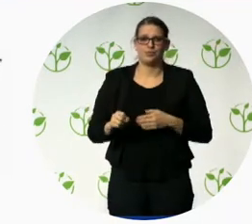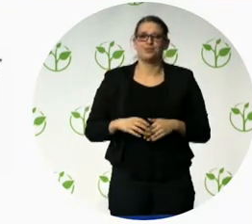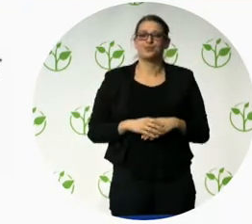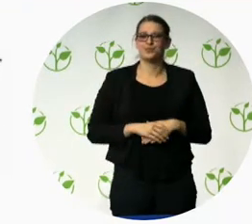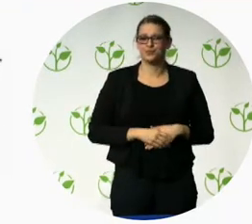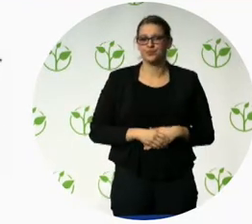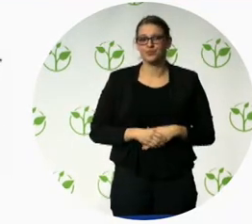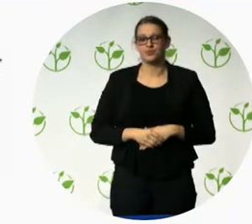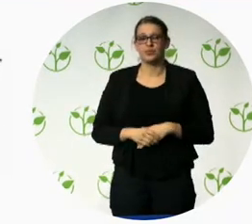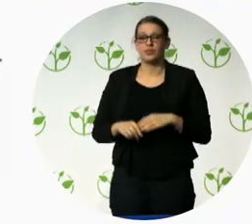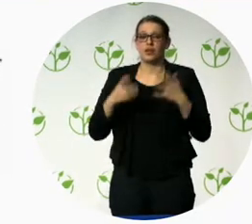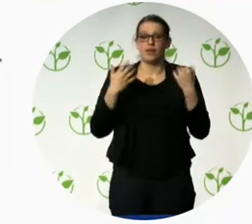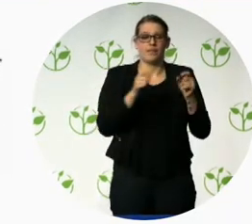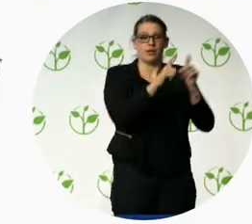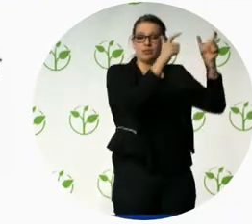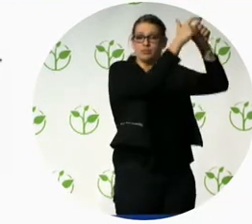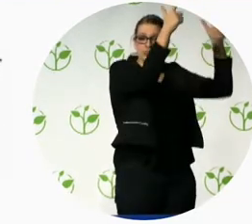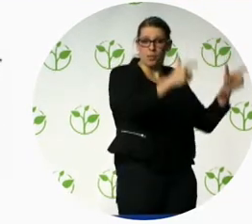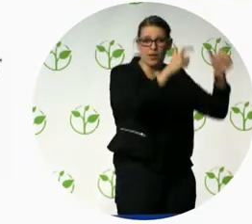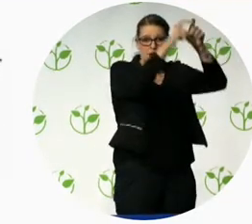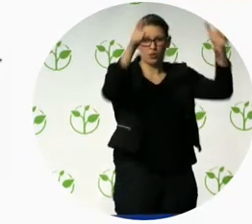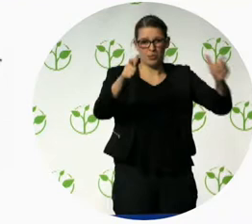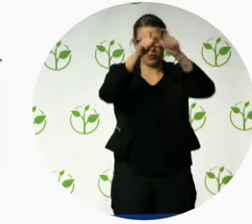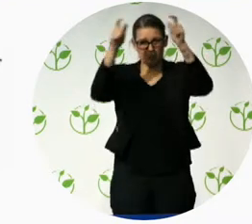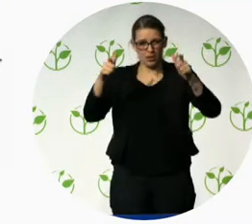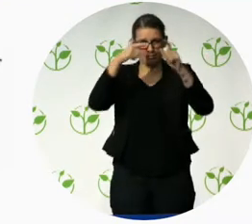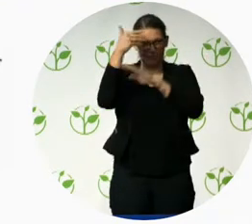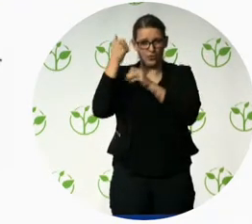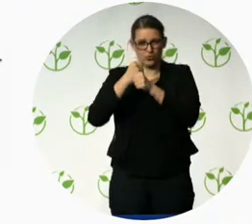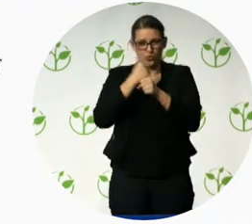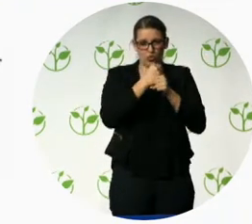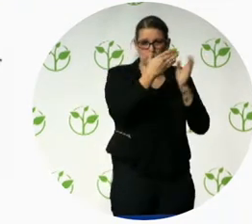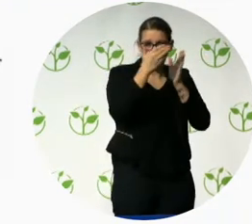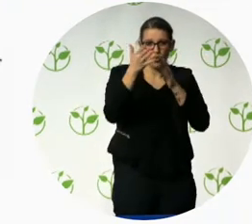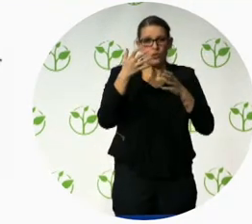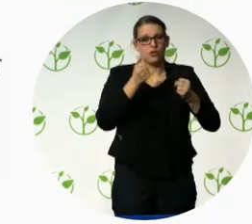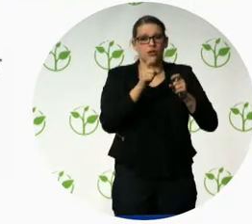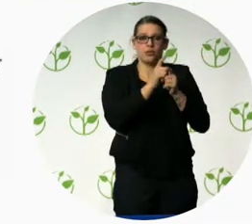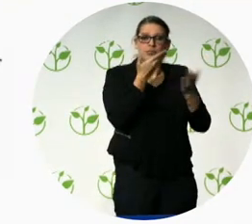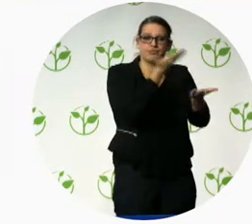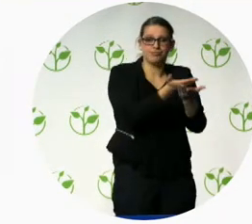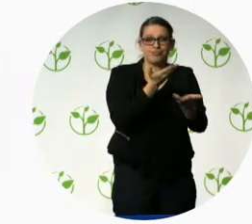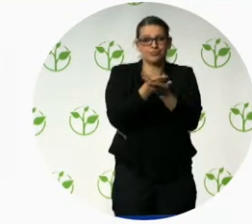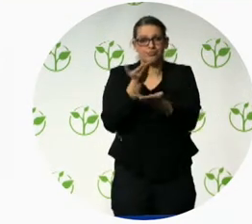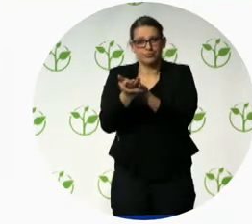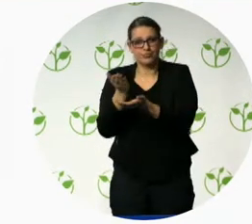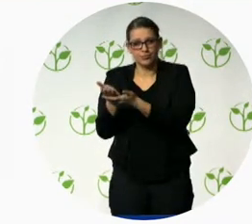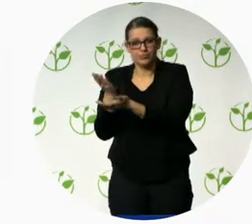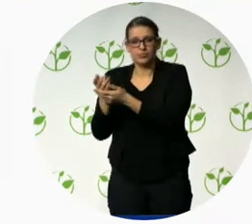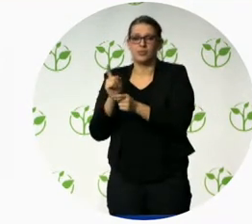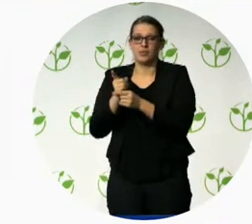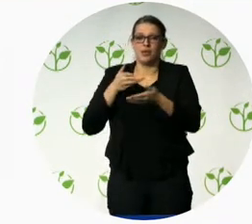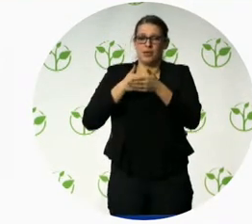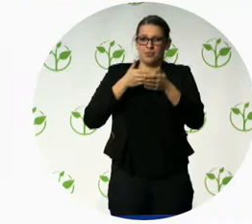organizations, governments who procure accessible technology become more productive. We've got to stop saying it's